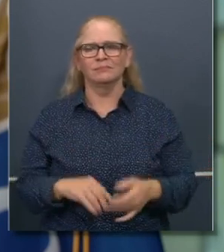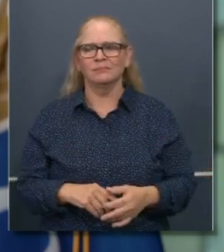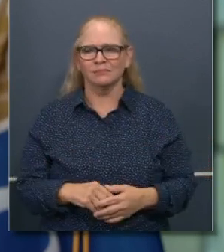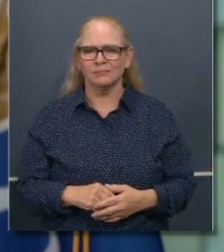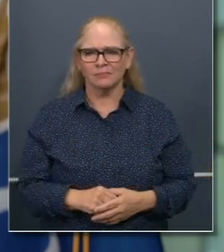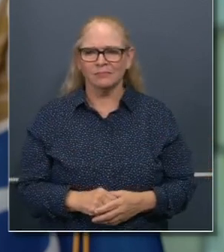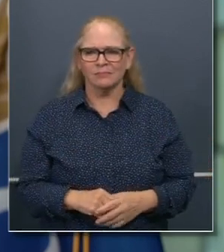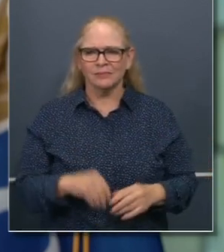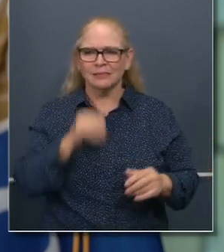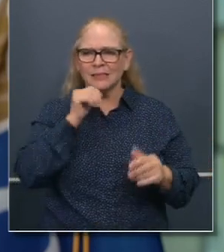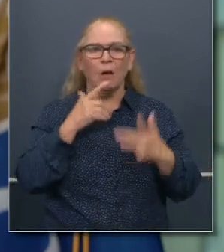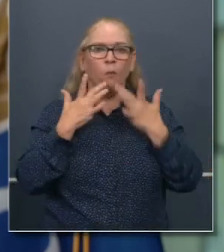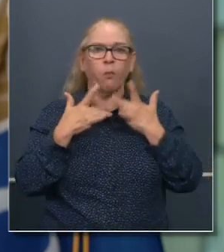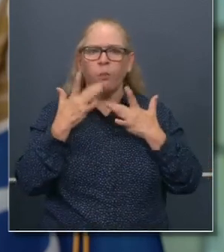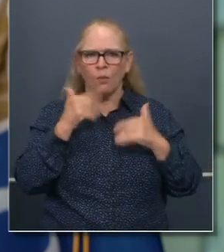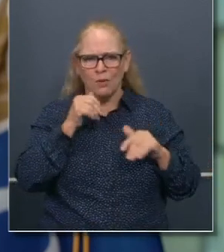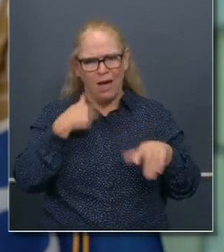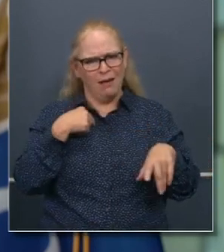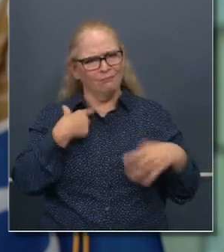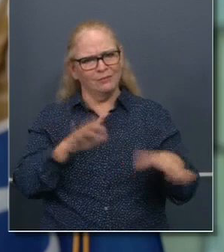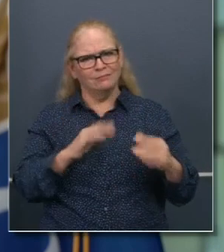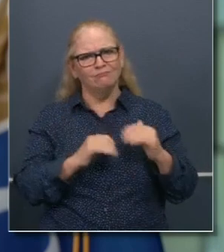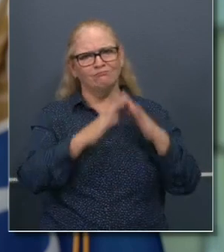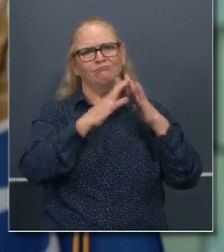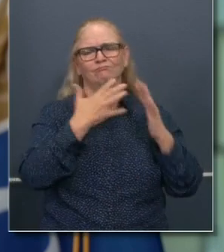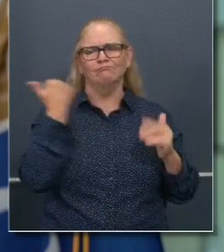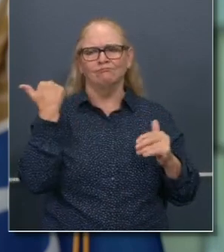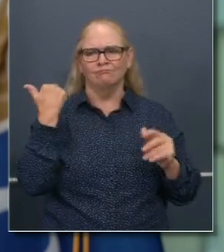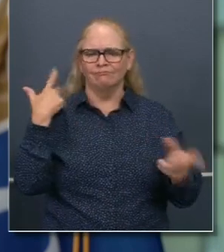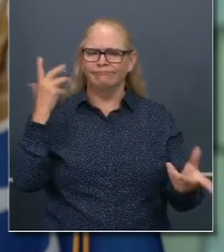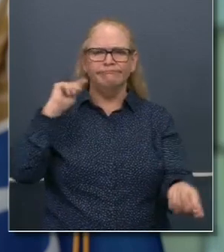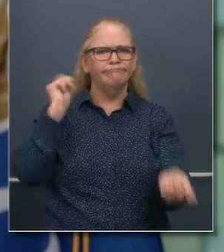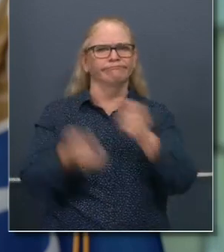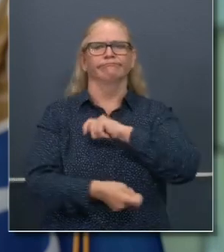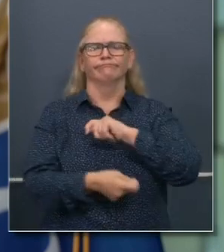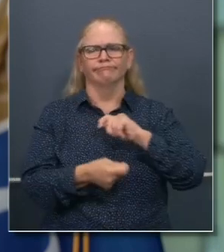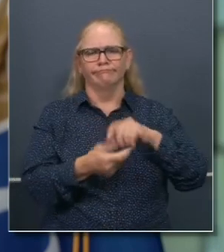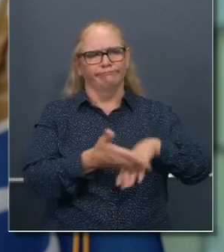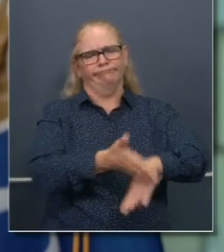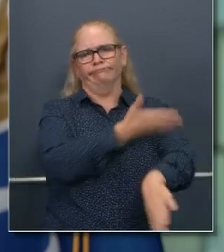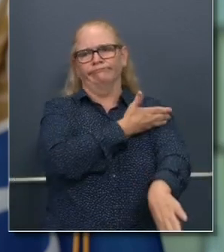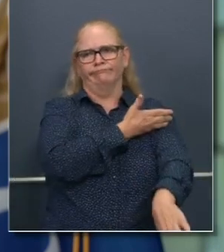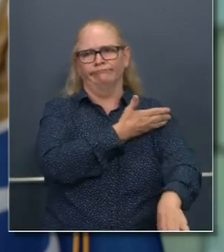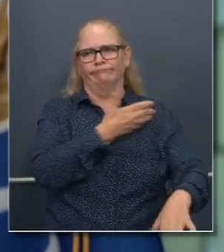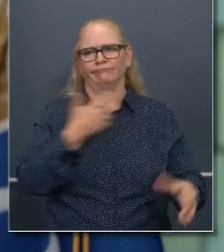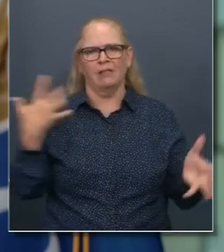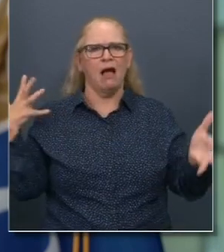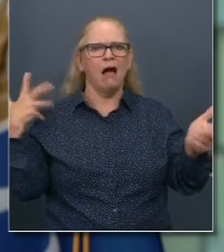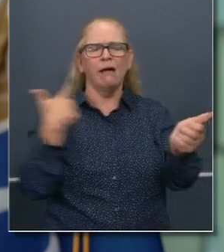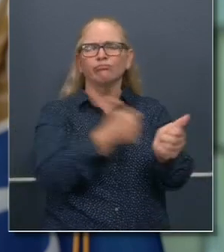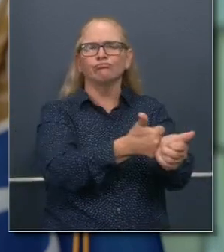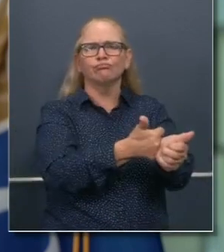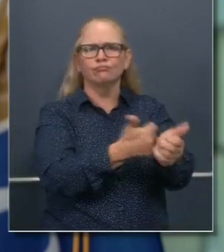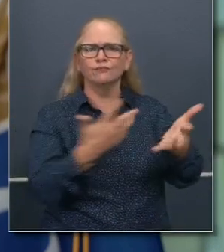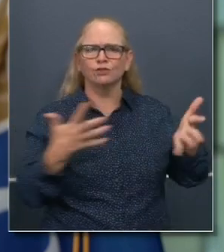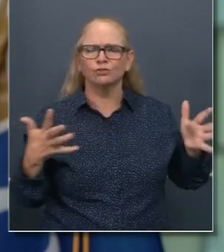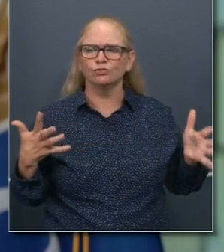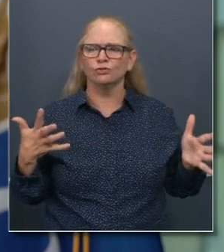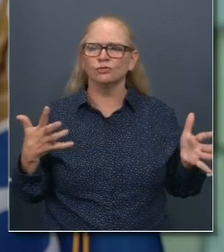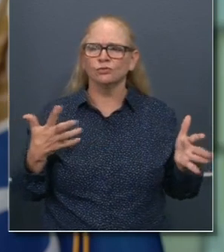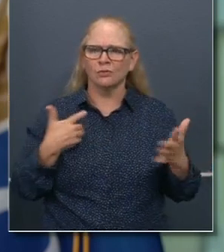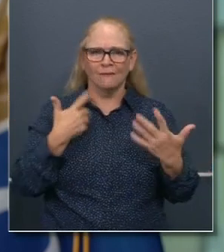a solution. And we have now addressed the backlog. We made that clear on Monday, but to build a new